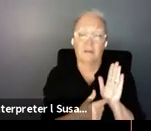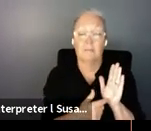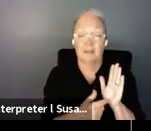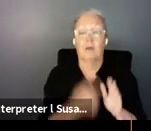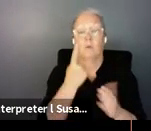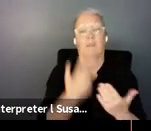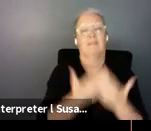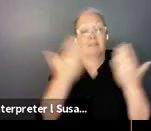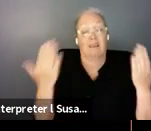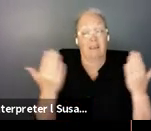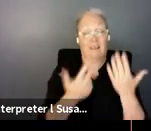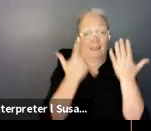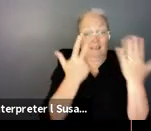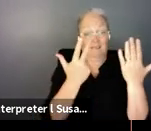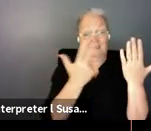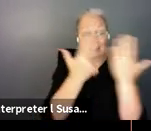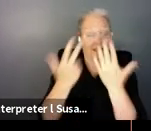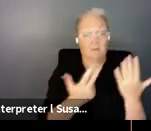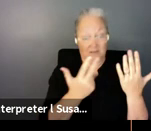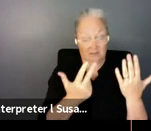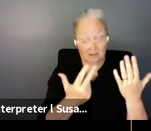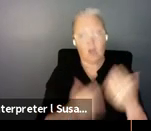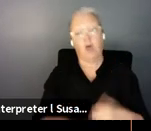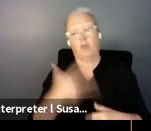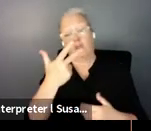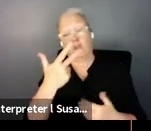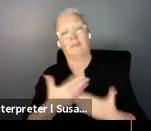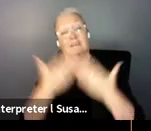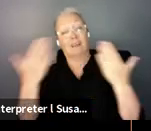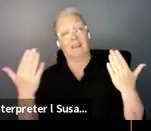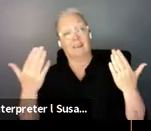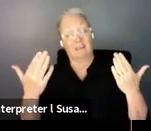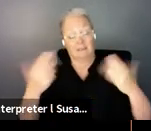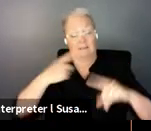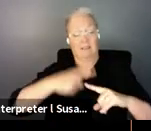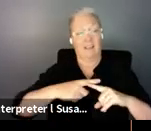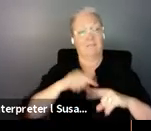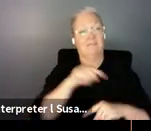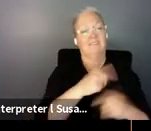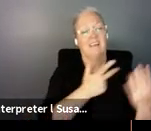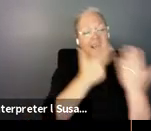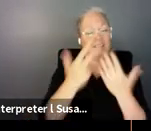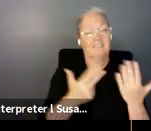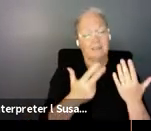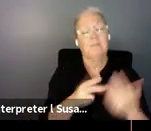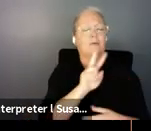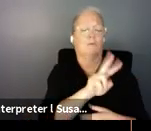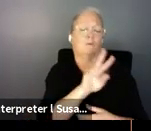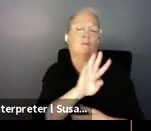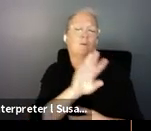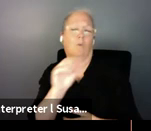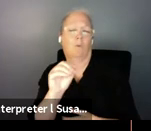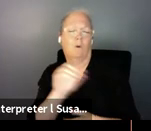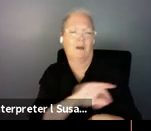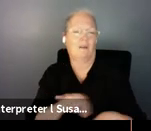multiplied by 30 days so equals uh it's equal to um 240 hours and we also